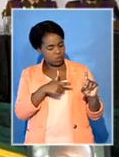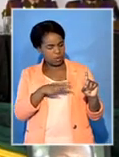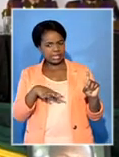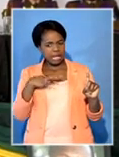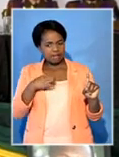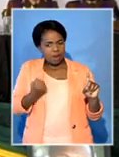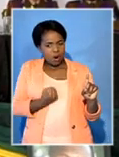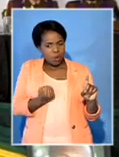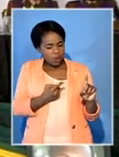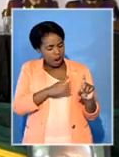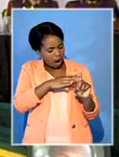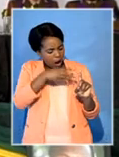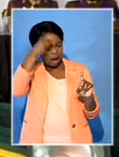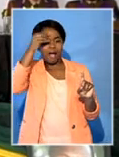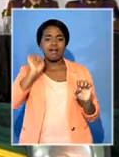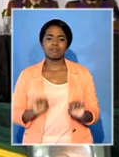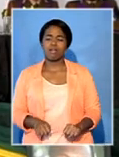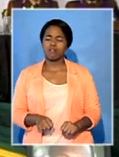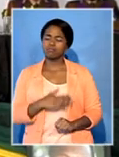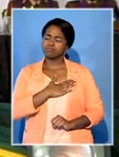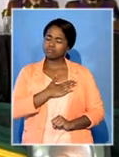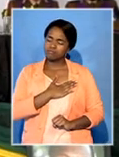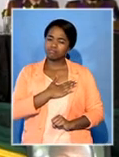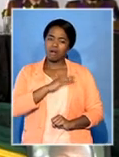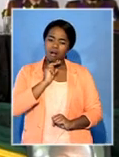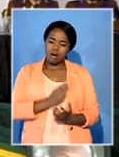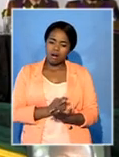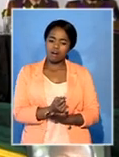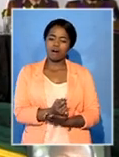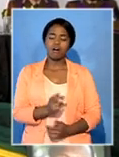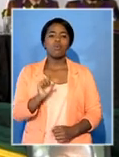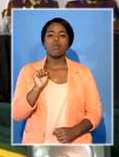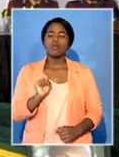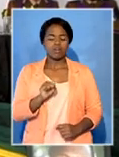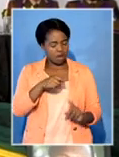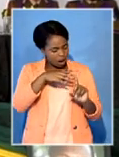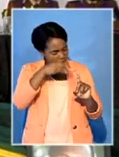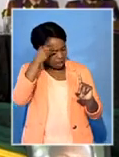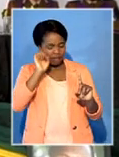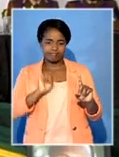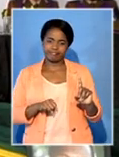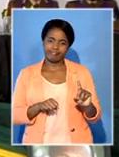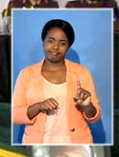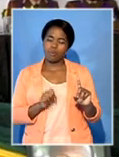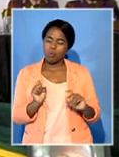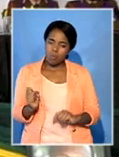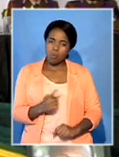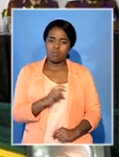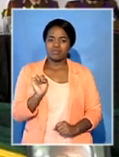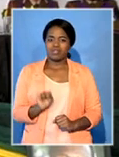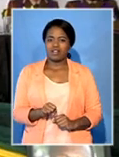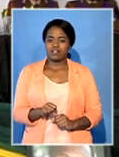selflessness, patriotism and loyalty to our country, we have